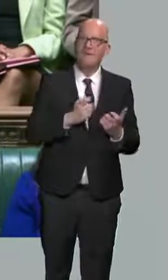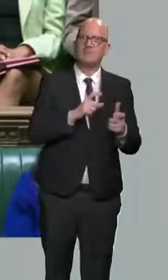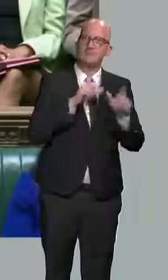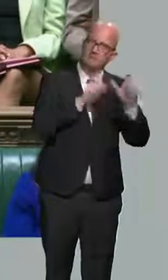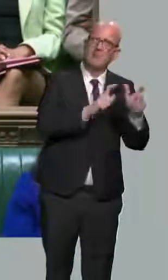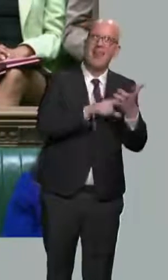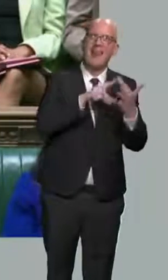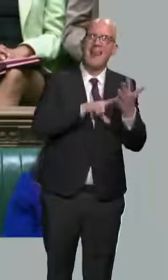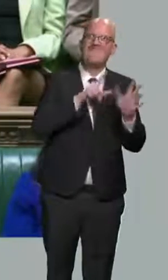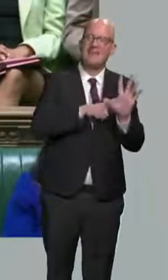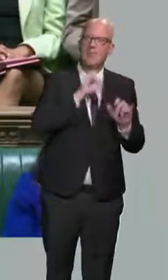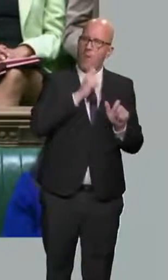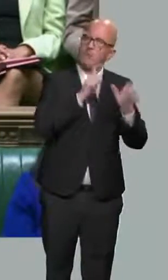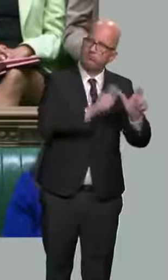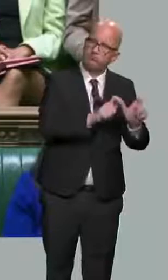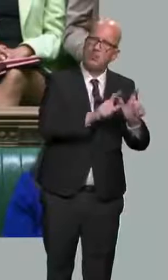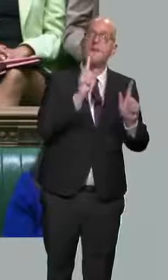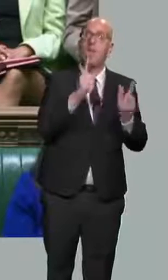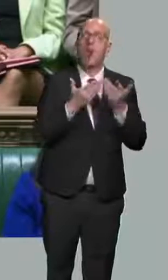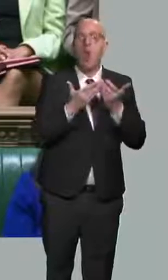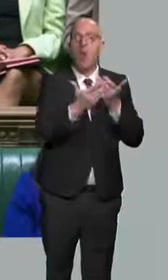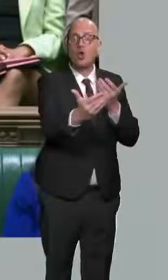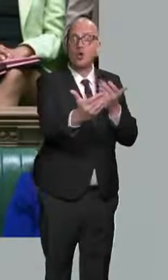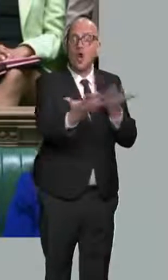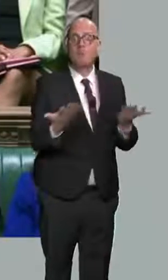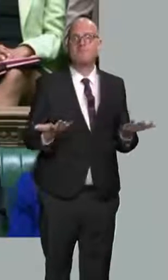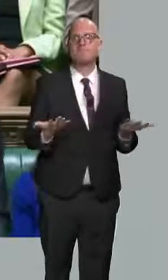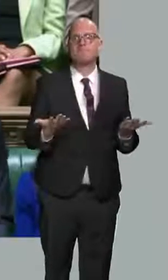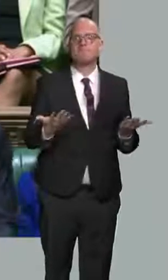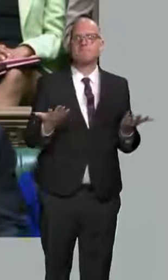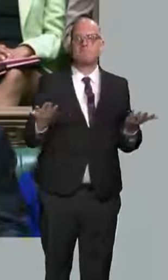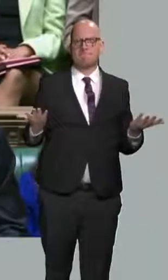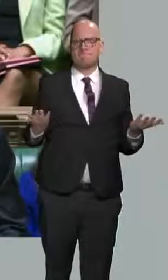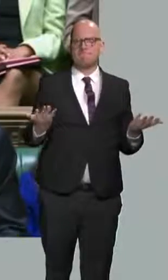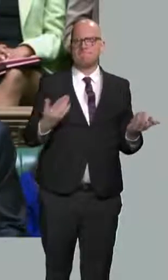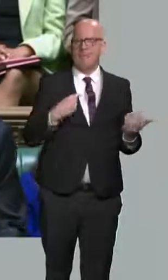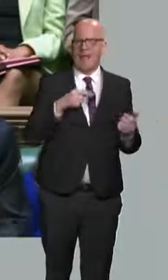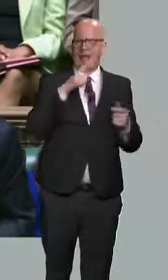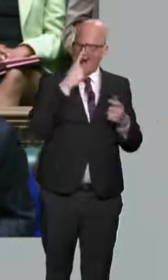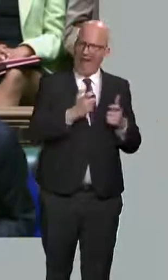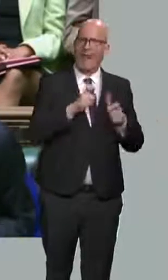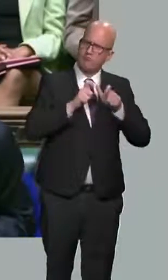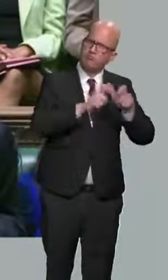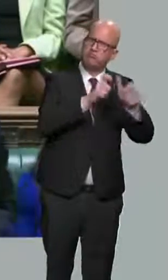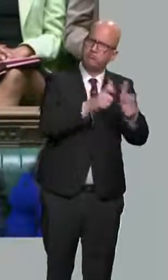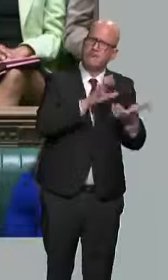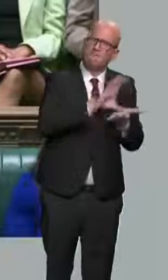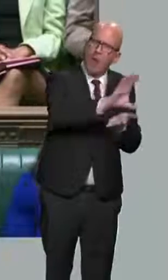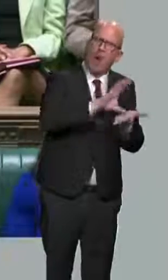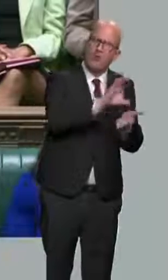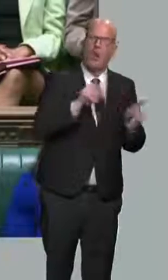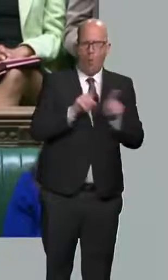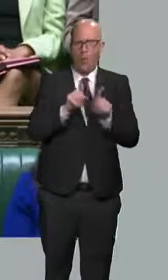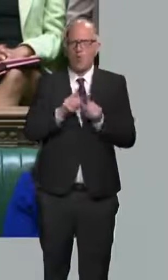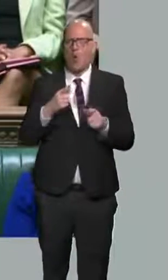for the NHS and social care is not incompatible with reducing taxes on working families.